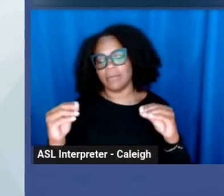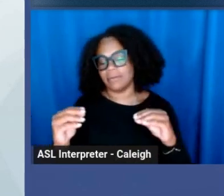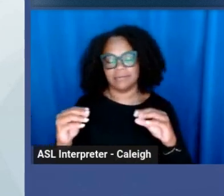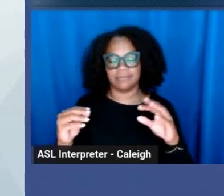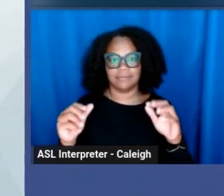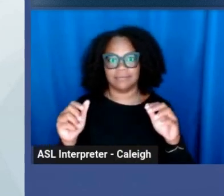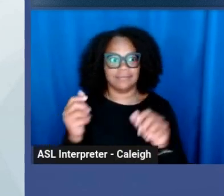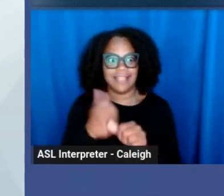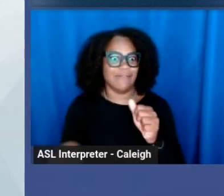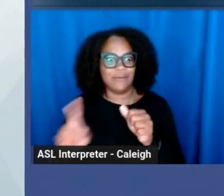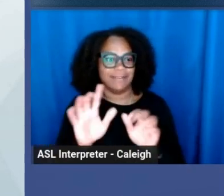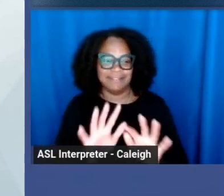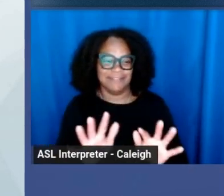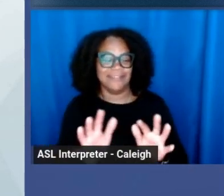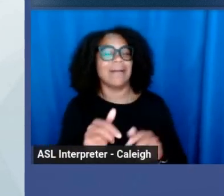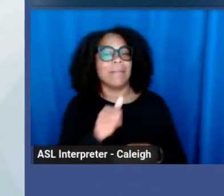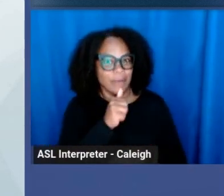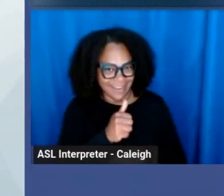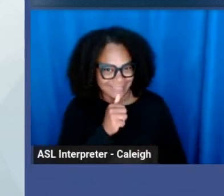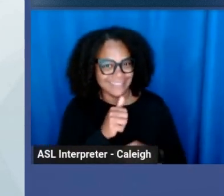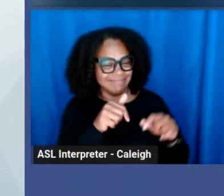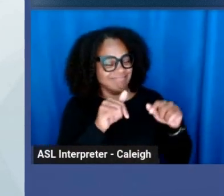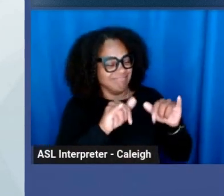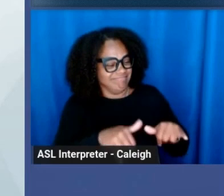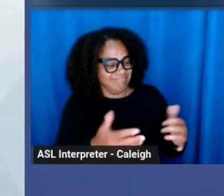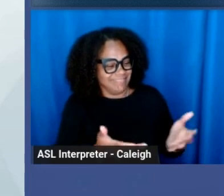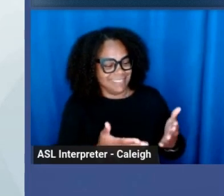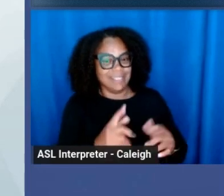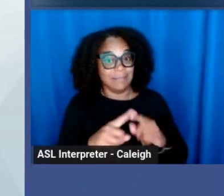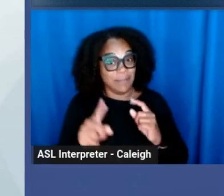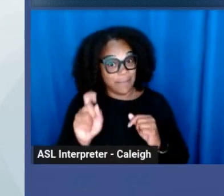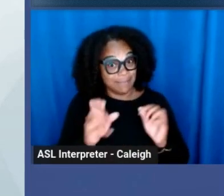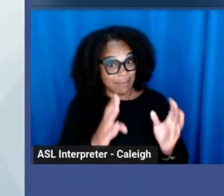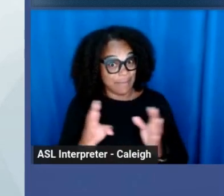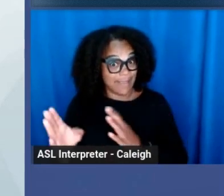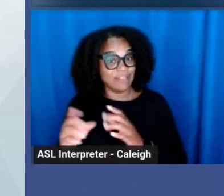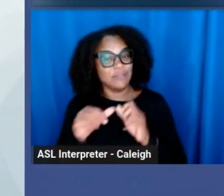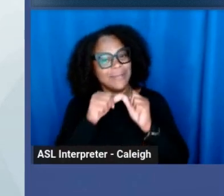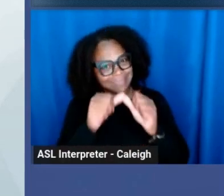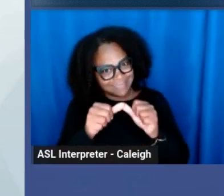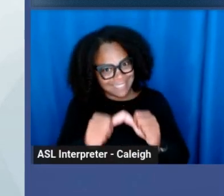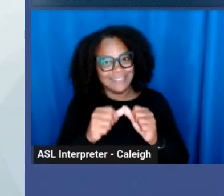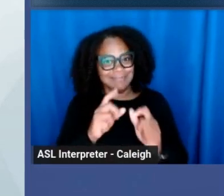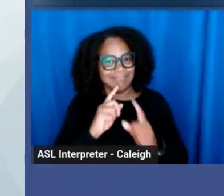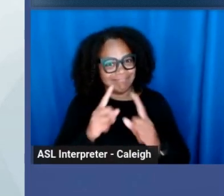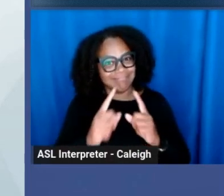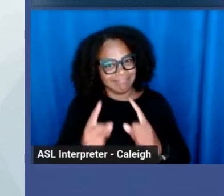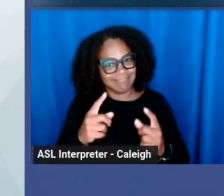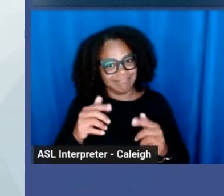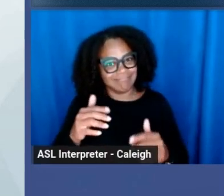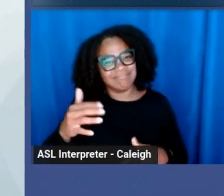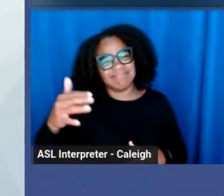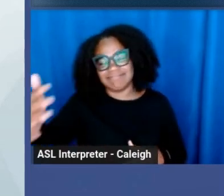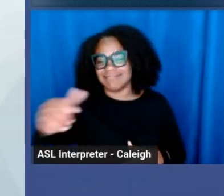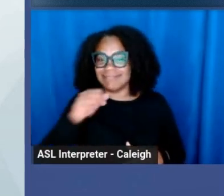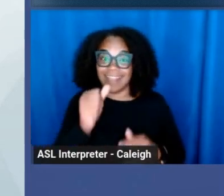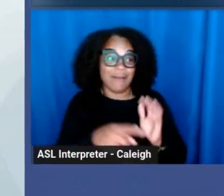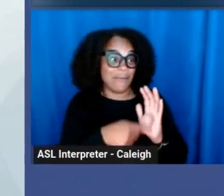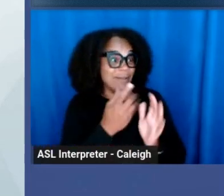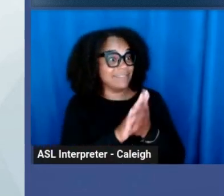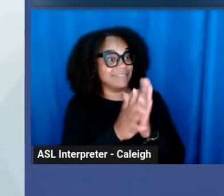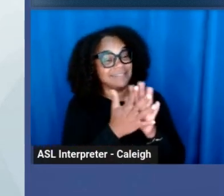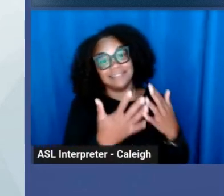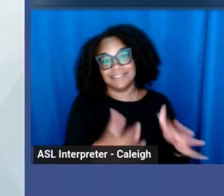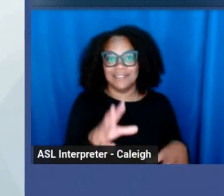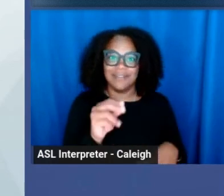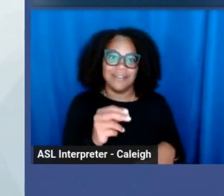everywhere. It's a private conversation. But you have to be prepared to continue these conversations. Like I said, it's not going to be a one and done. It's not going to be a, hey,